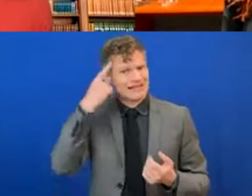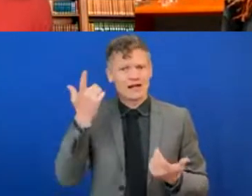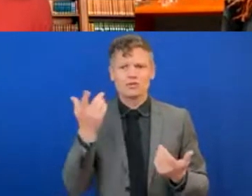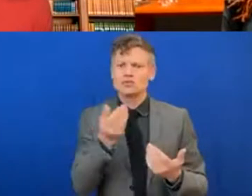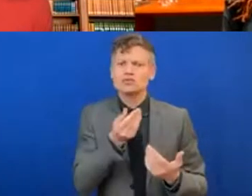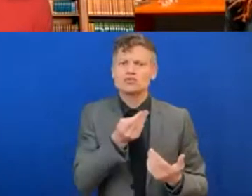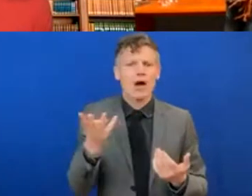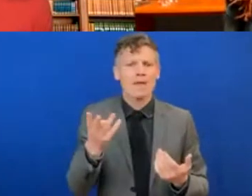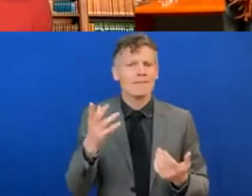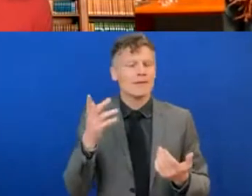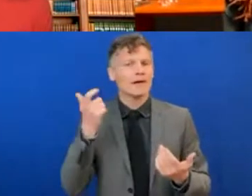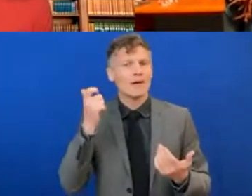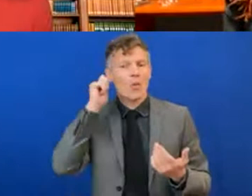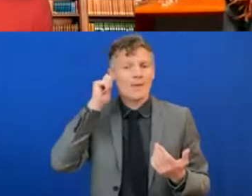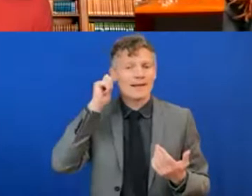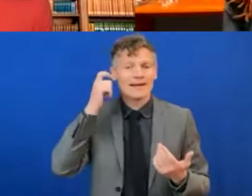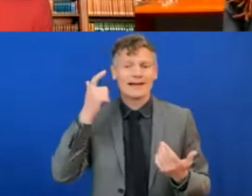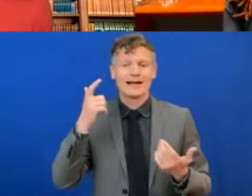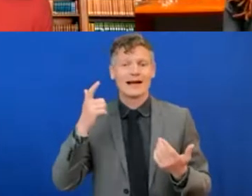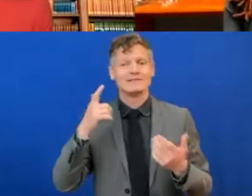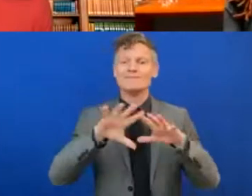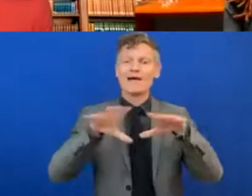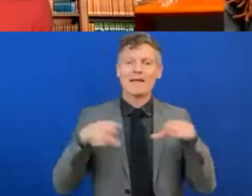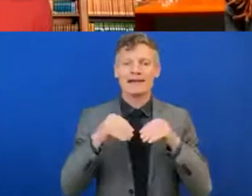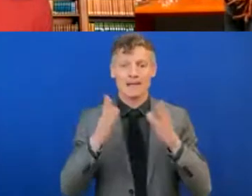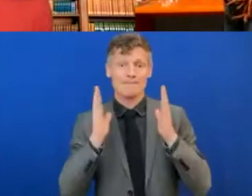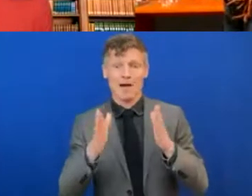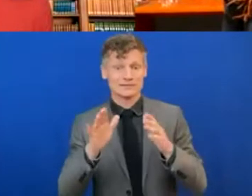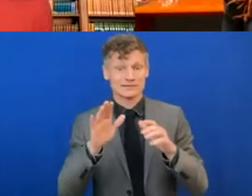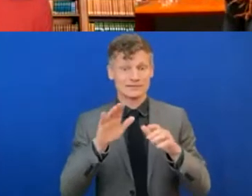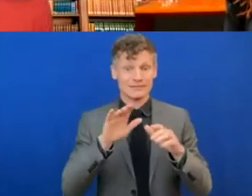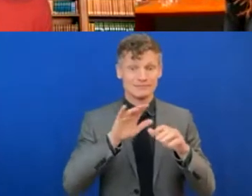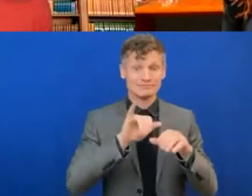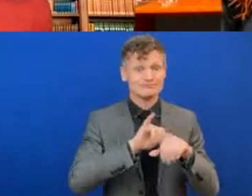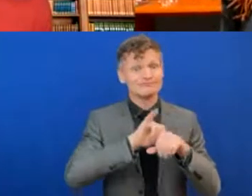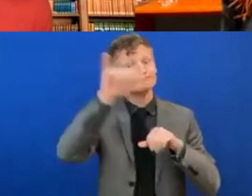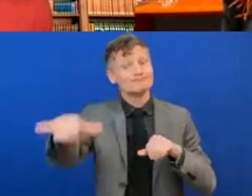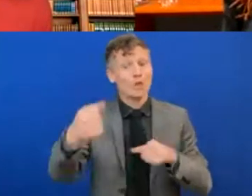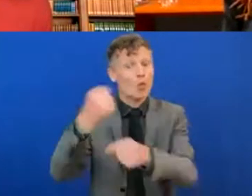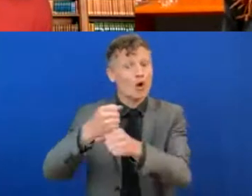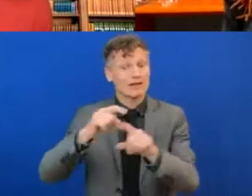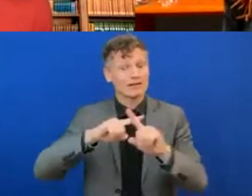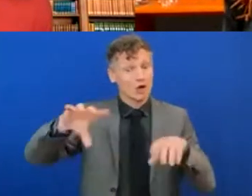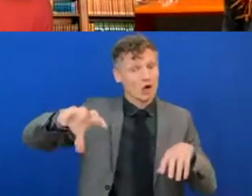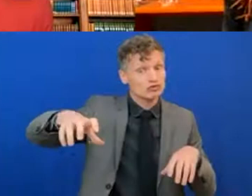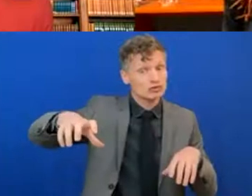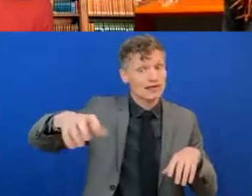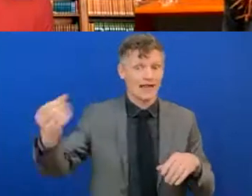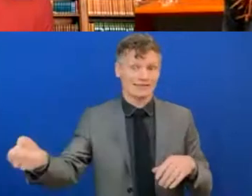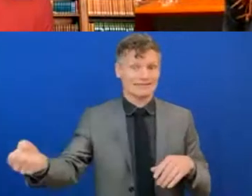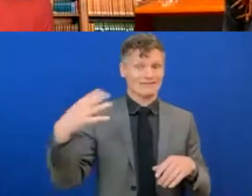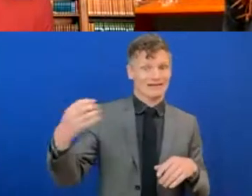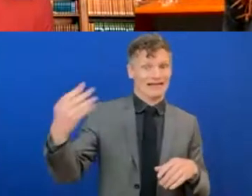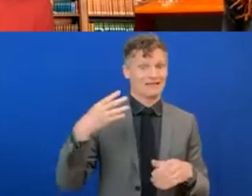who live on remittances, and also think of those refugees also, who also depend